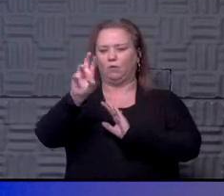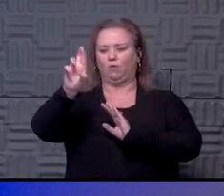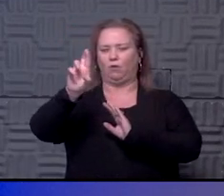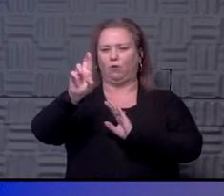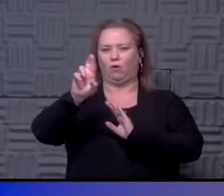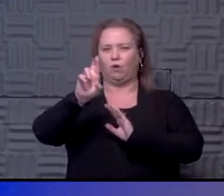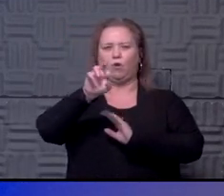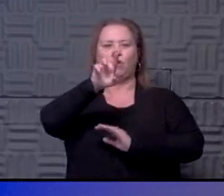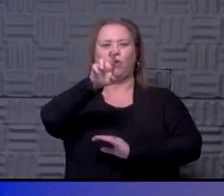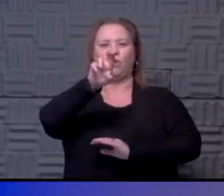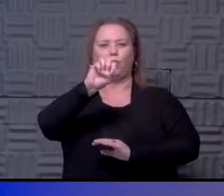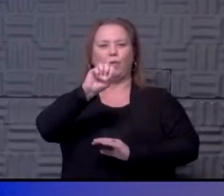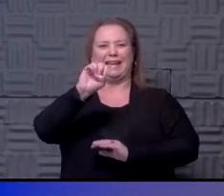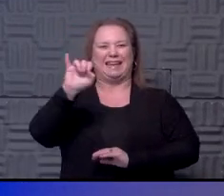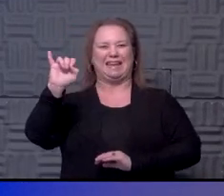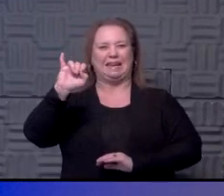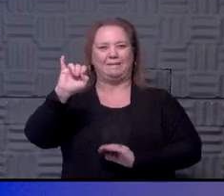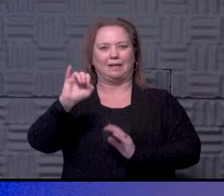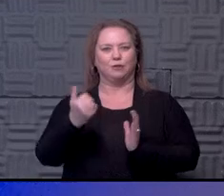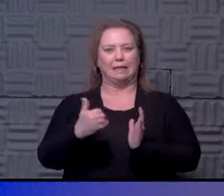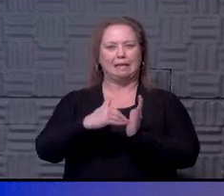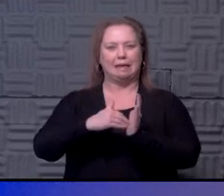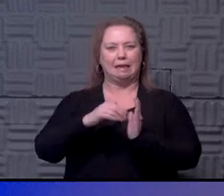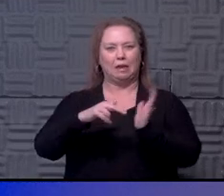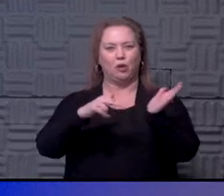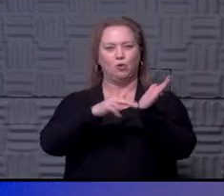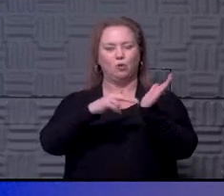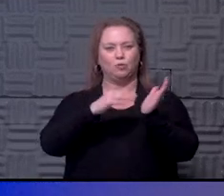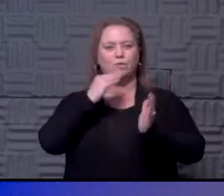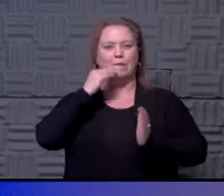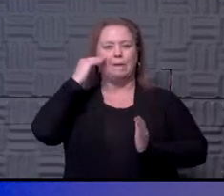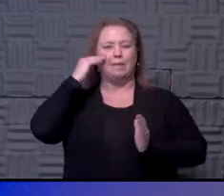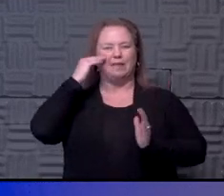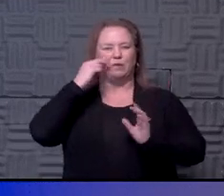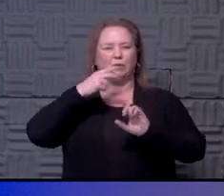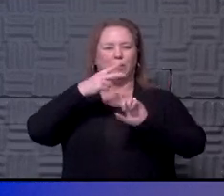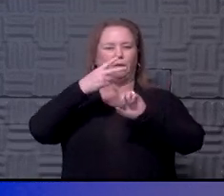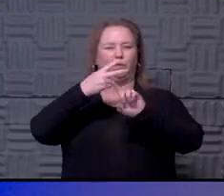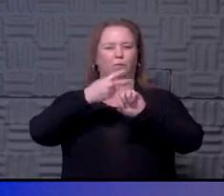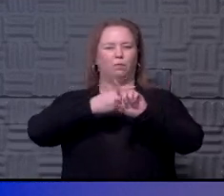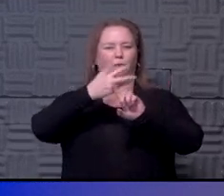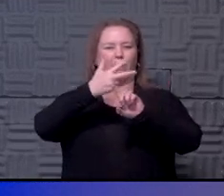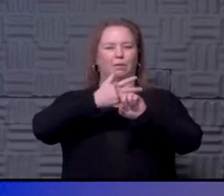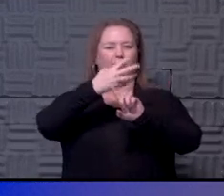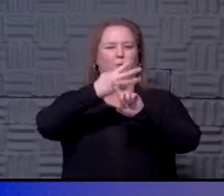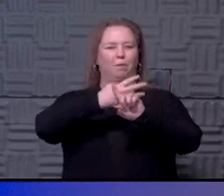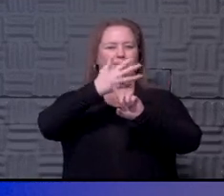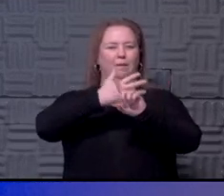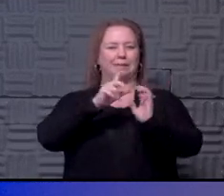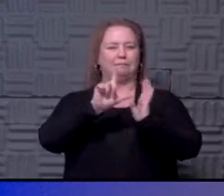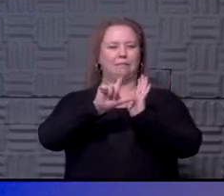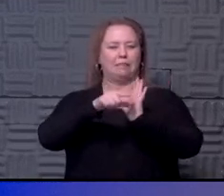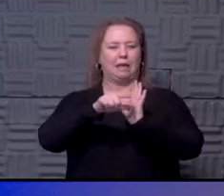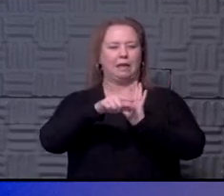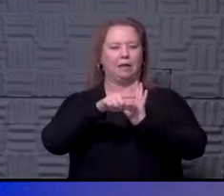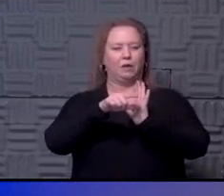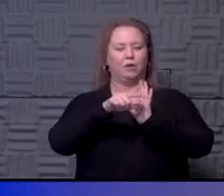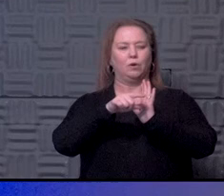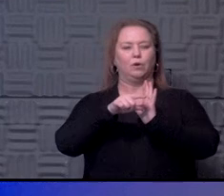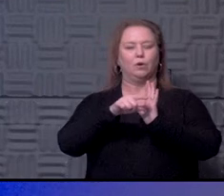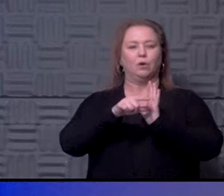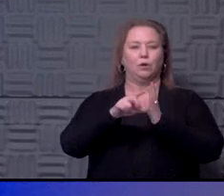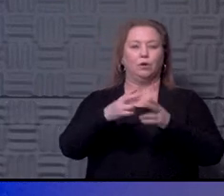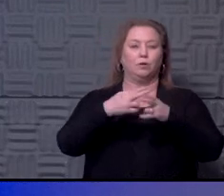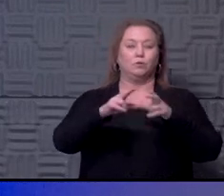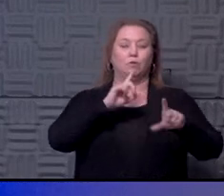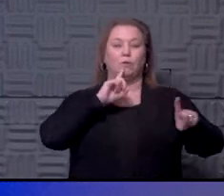reinfections in a nursing home. But this was several months out. This was a lot longer than 90 days. So, a